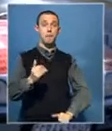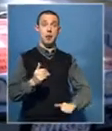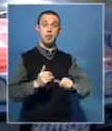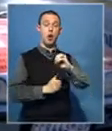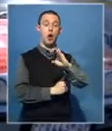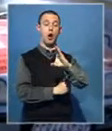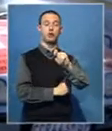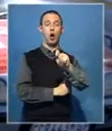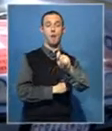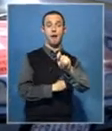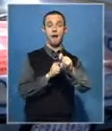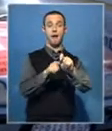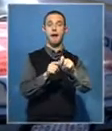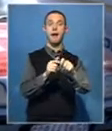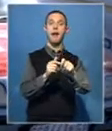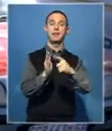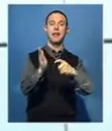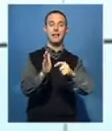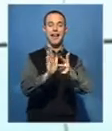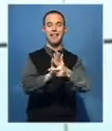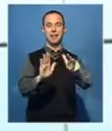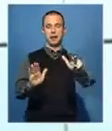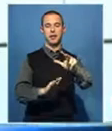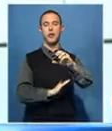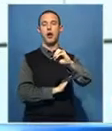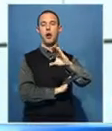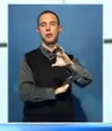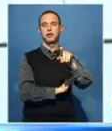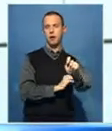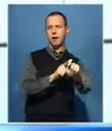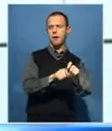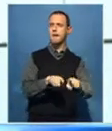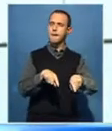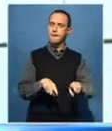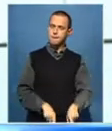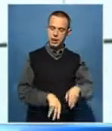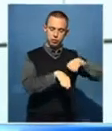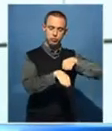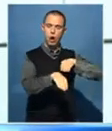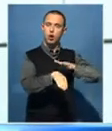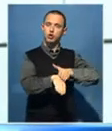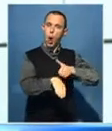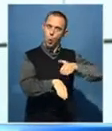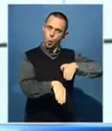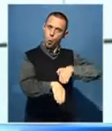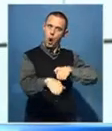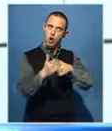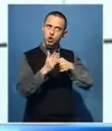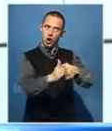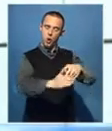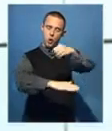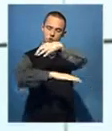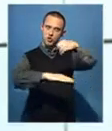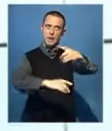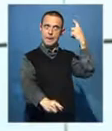transport month. We don't want these E-TOLs. We'll then be urging all the motorists as we're urging them. That they've received the